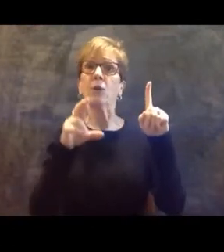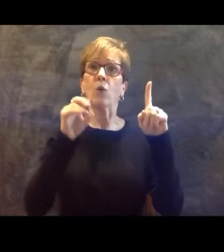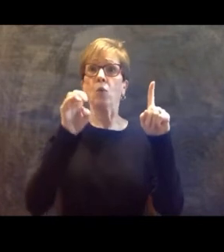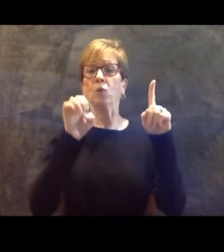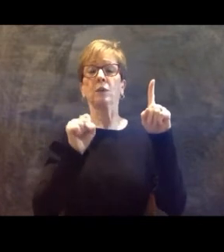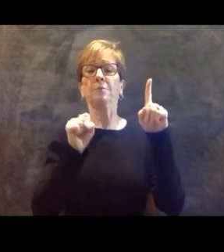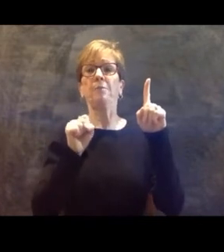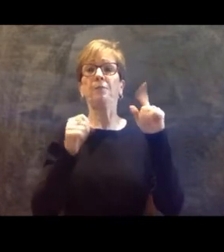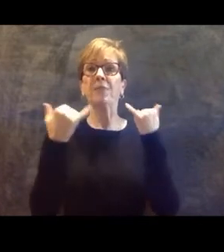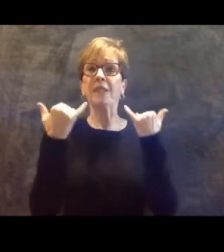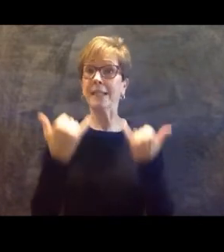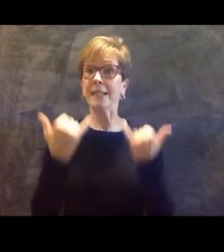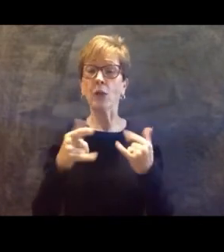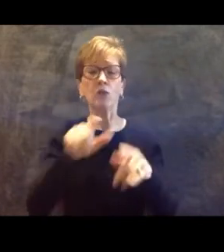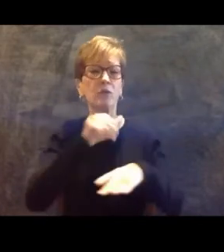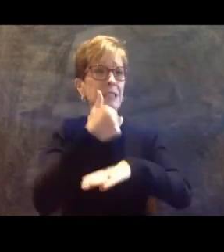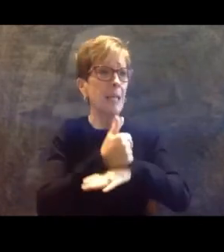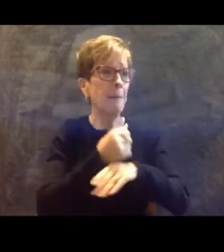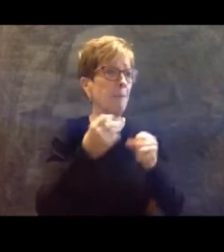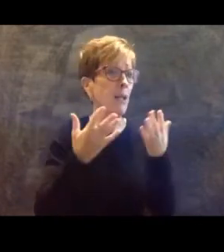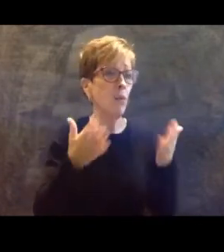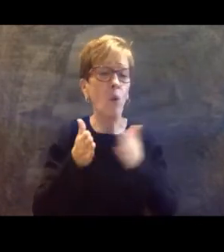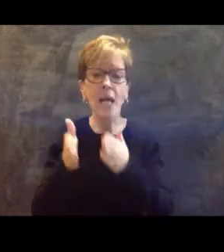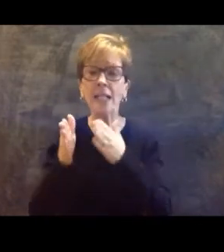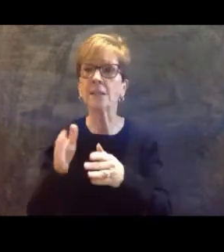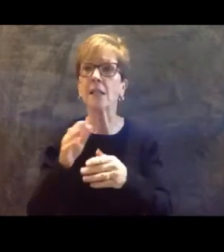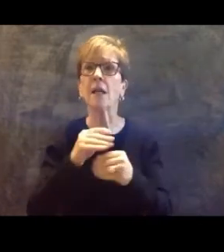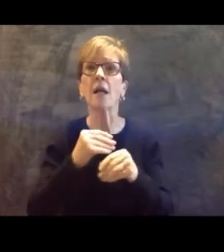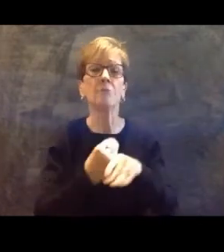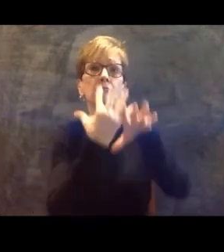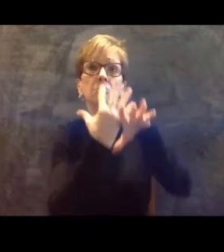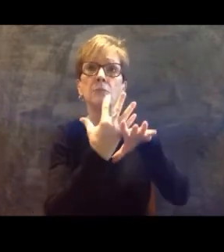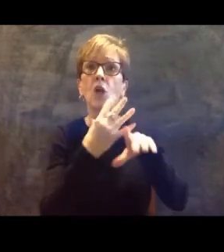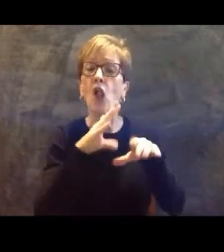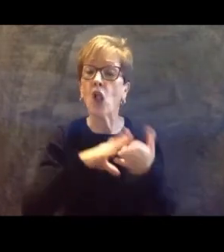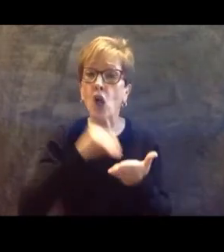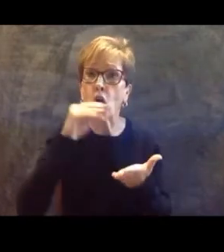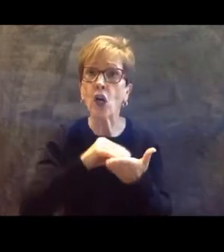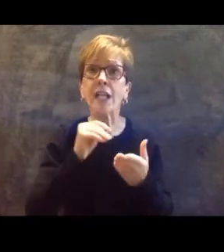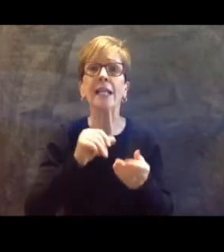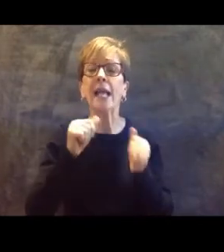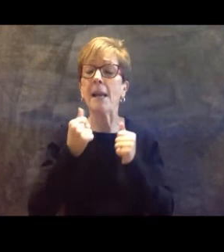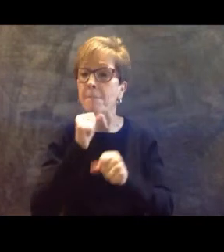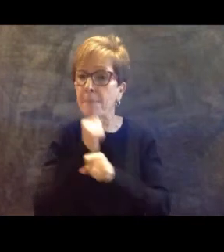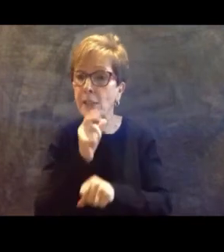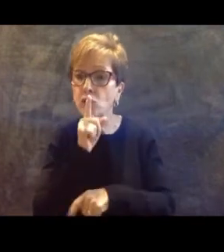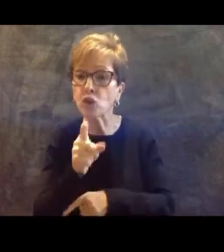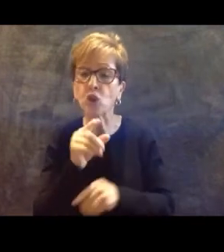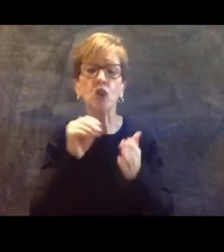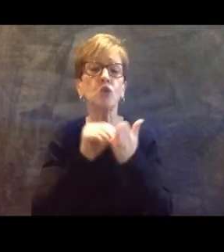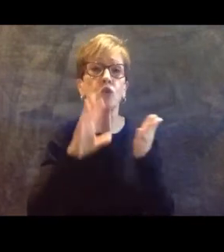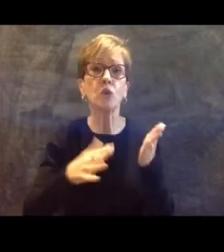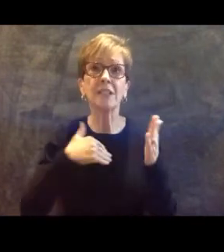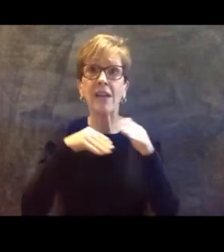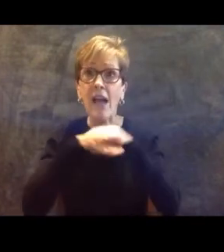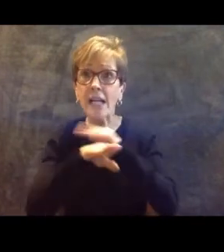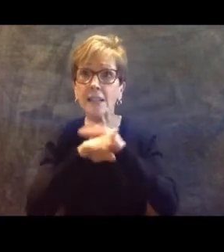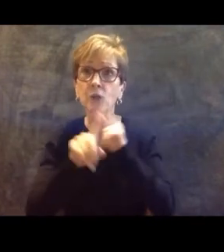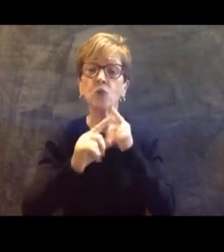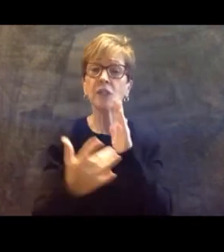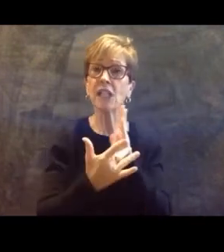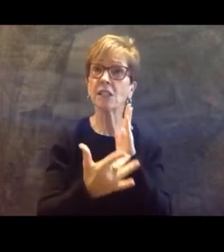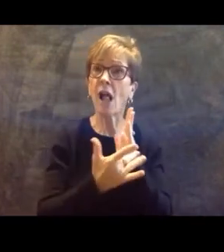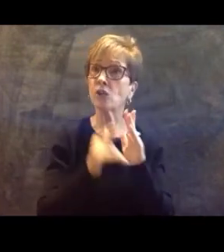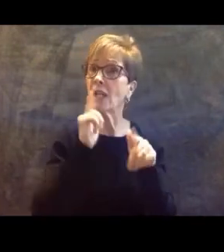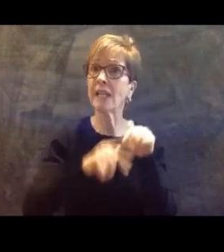setting up remote learning, working to ensure our children had access to technology so they didn't fall behind, and making sure students who